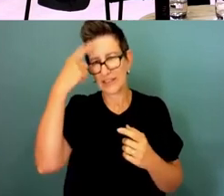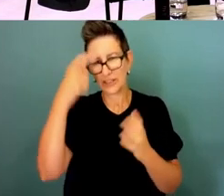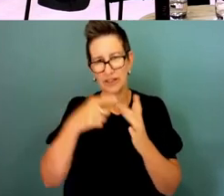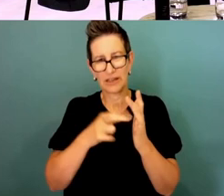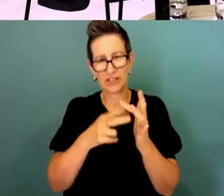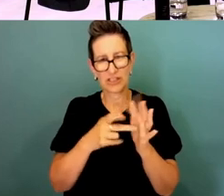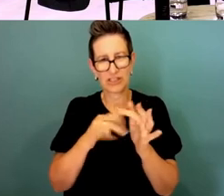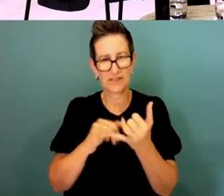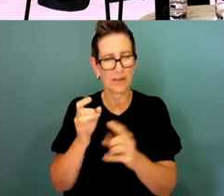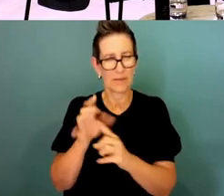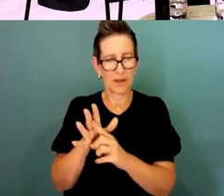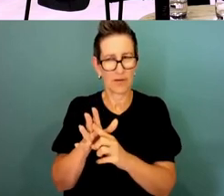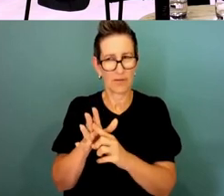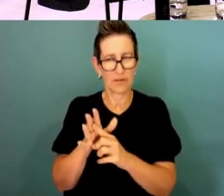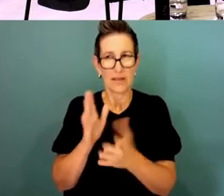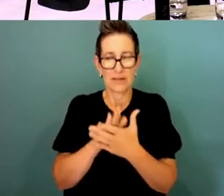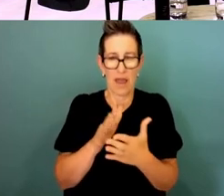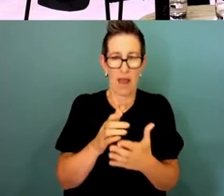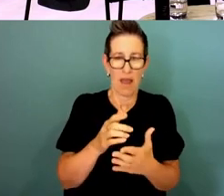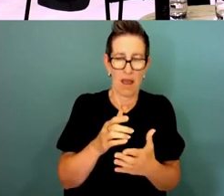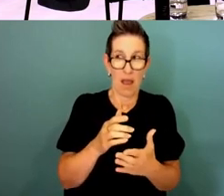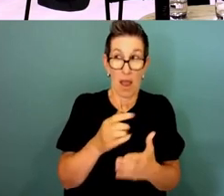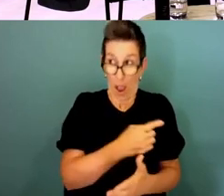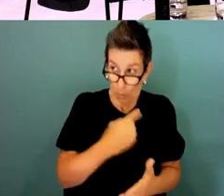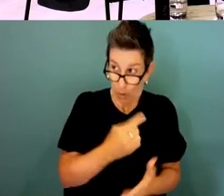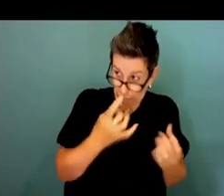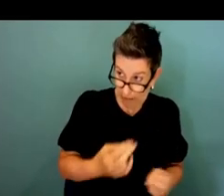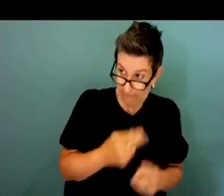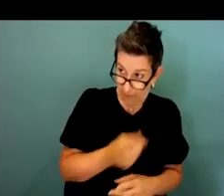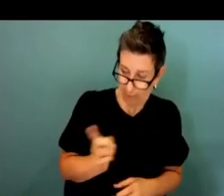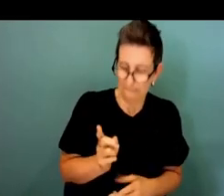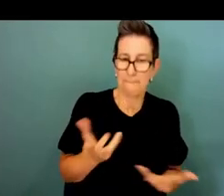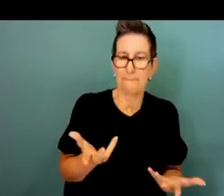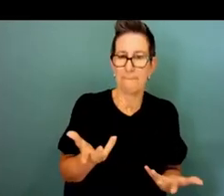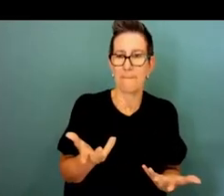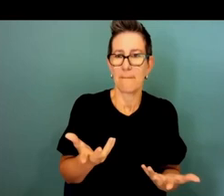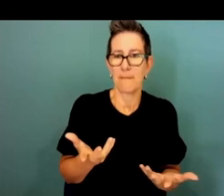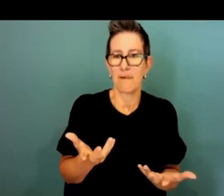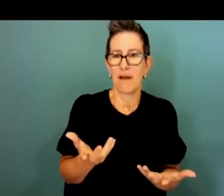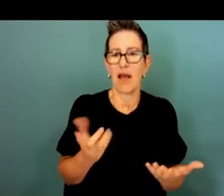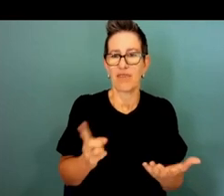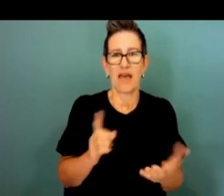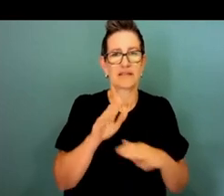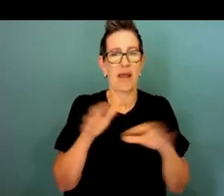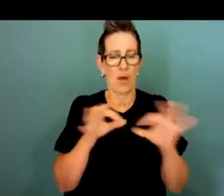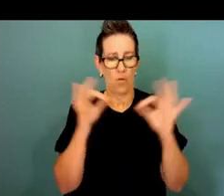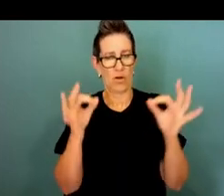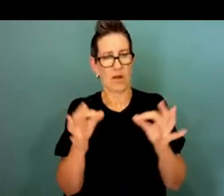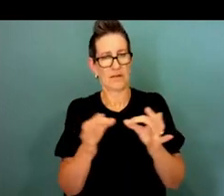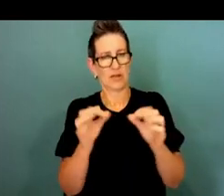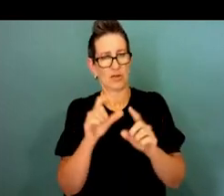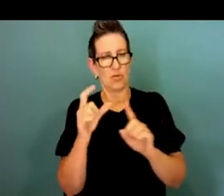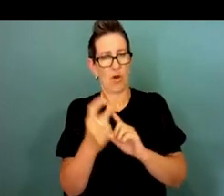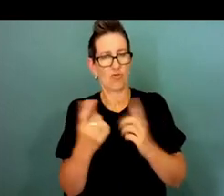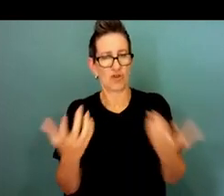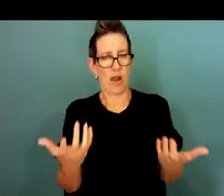our readiness for it and I think a lot of that comes down to organisational culture and one of